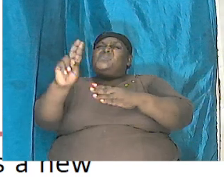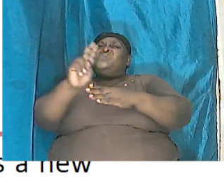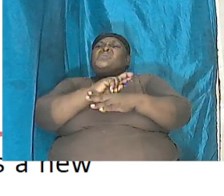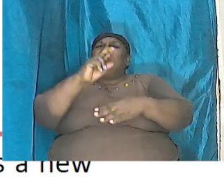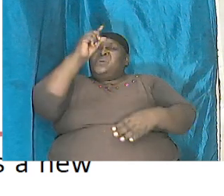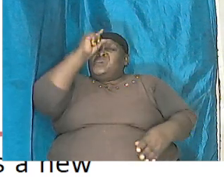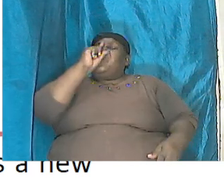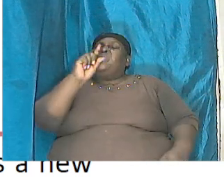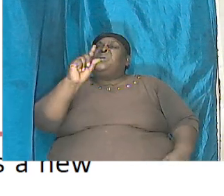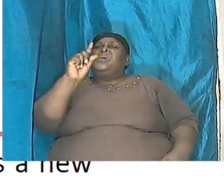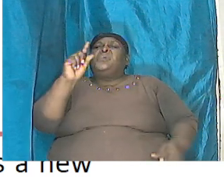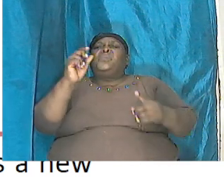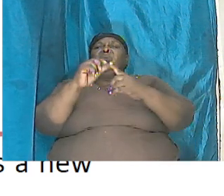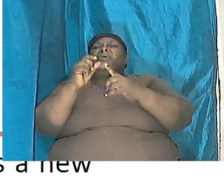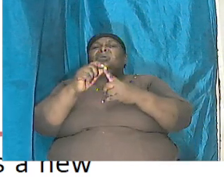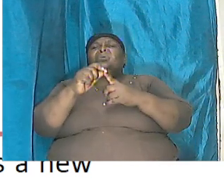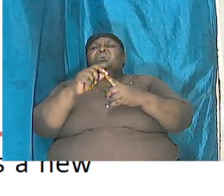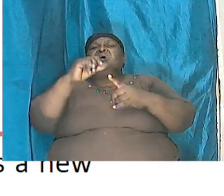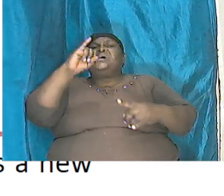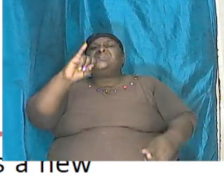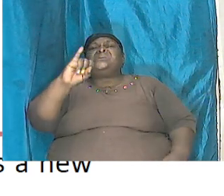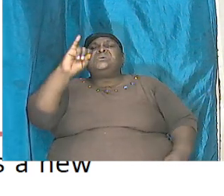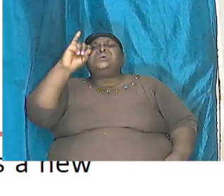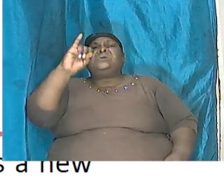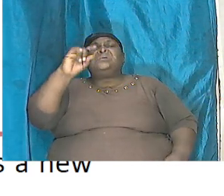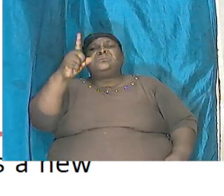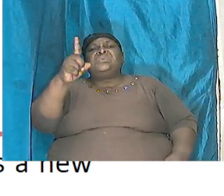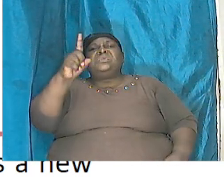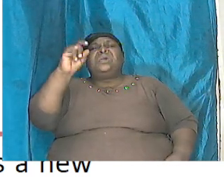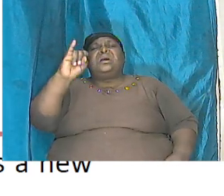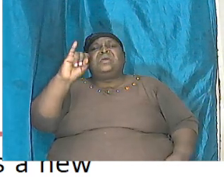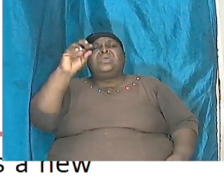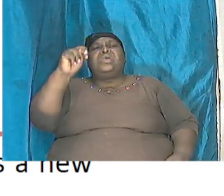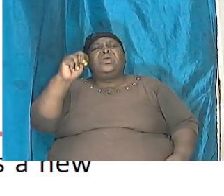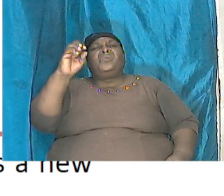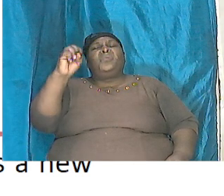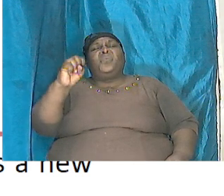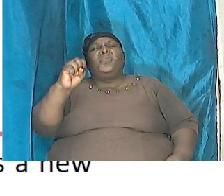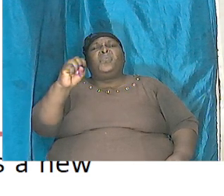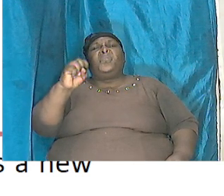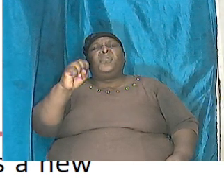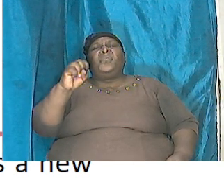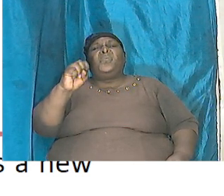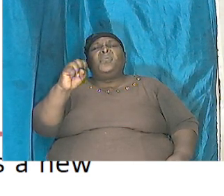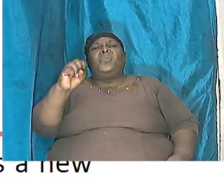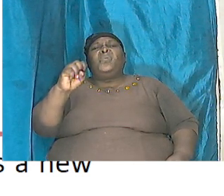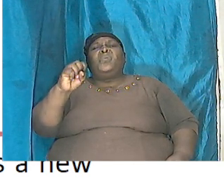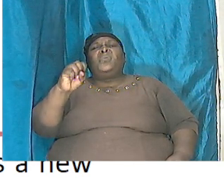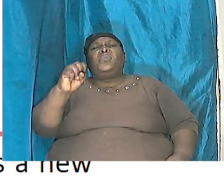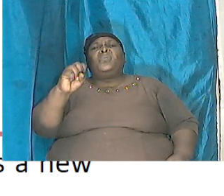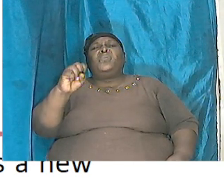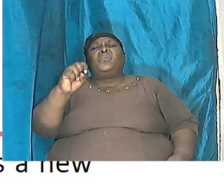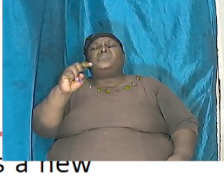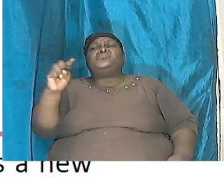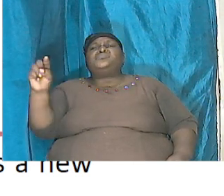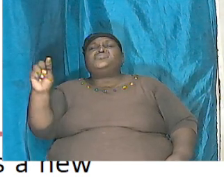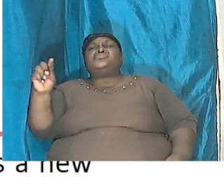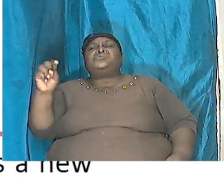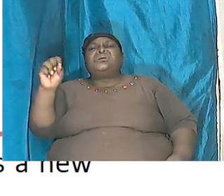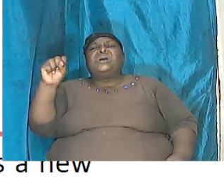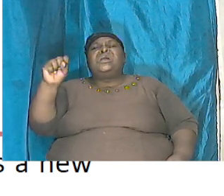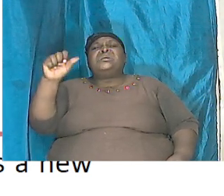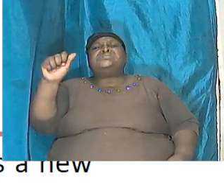were dino and saurya to coin the term dinosaur that refers to this monstrous